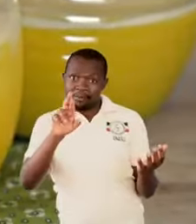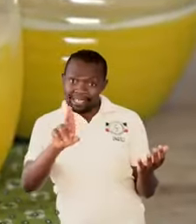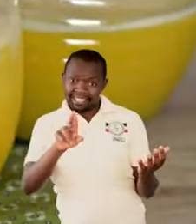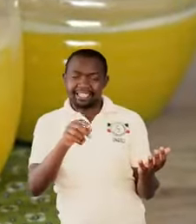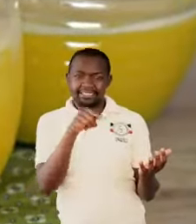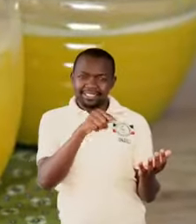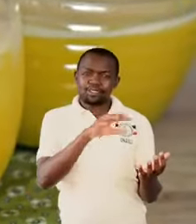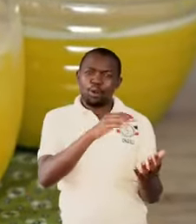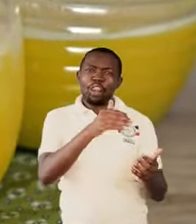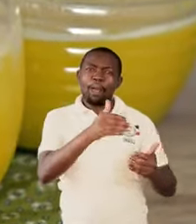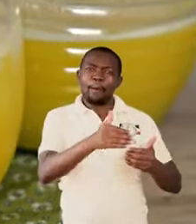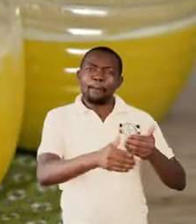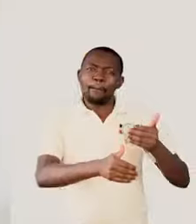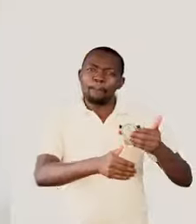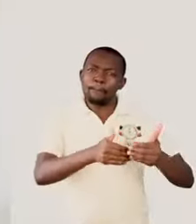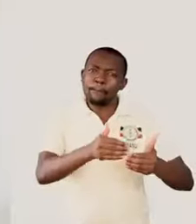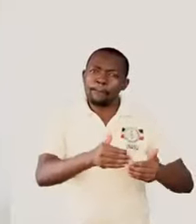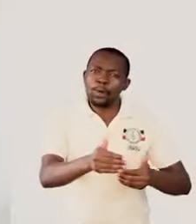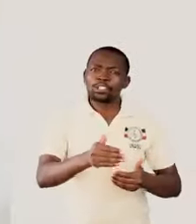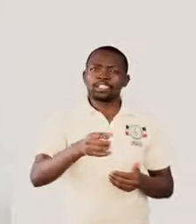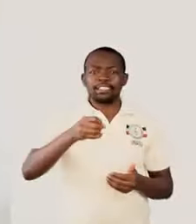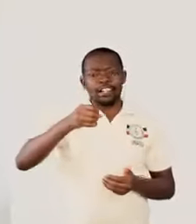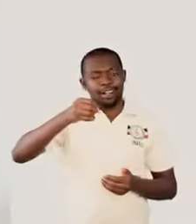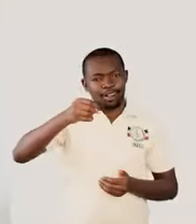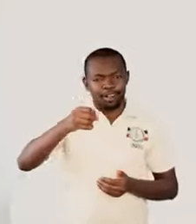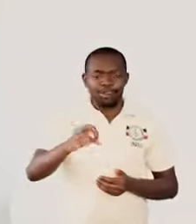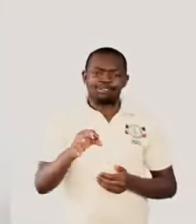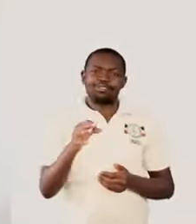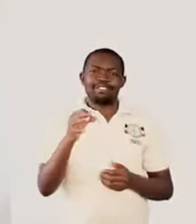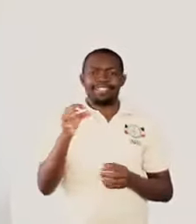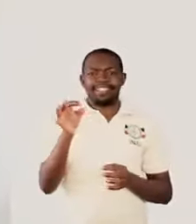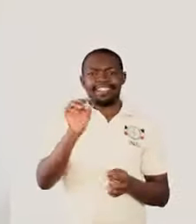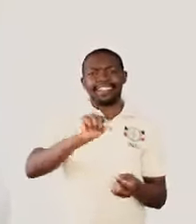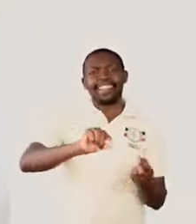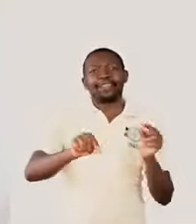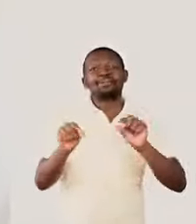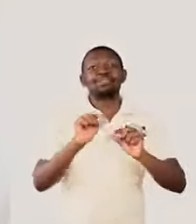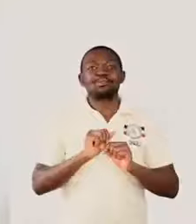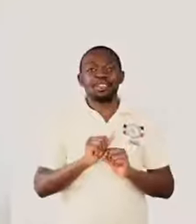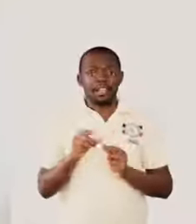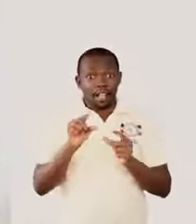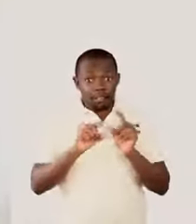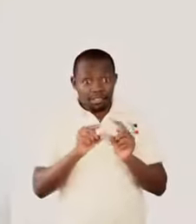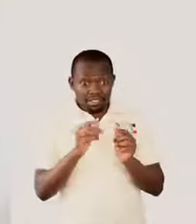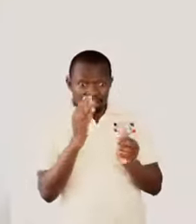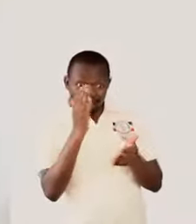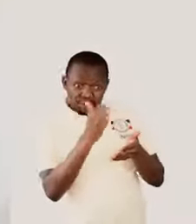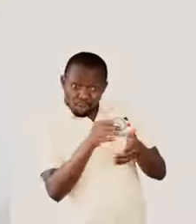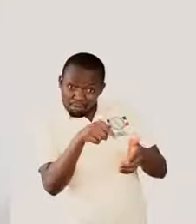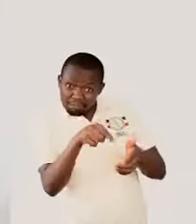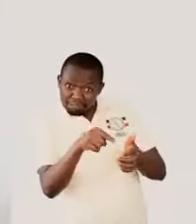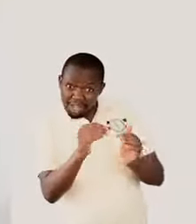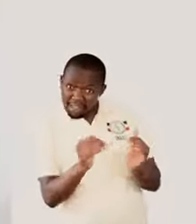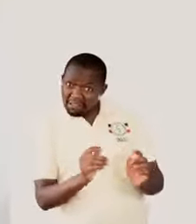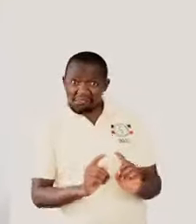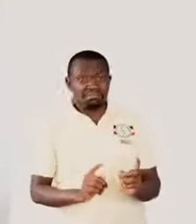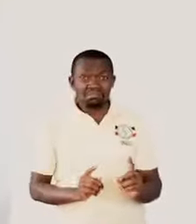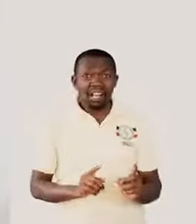And by the way, chemistry does not stop at that. Even within our bodies,